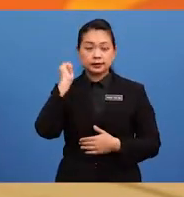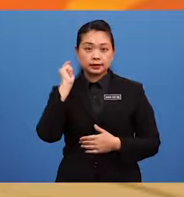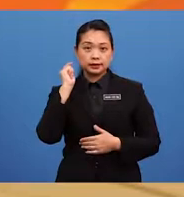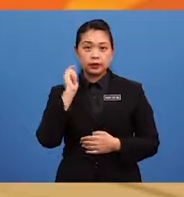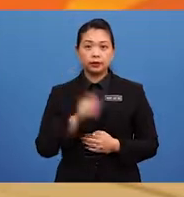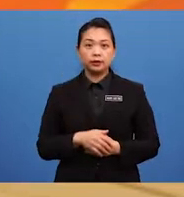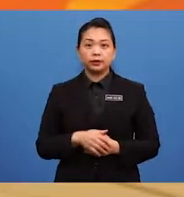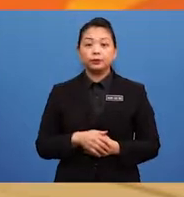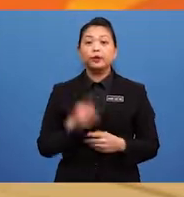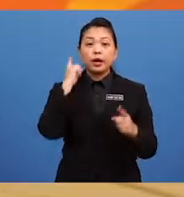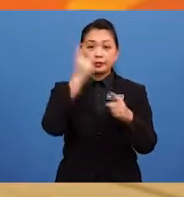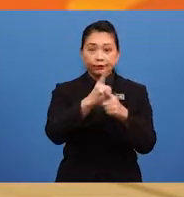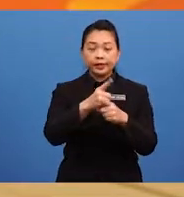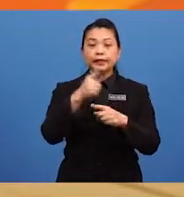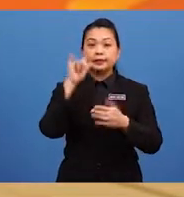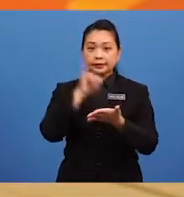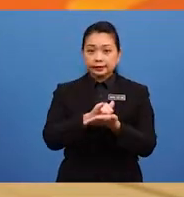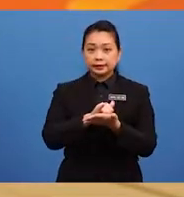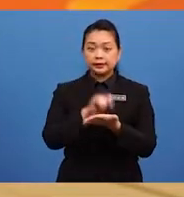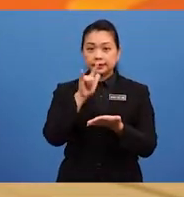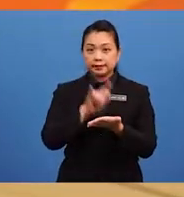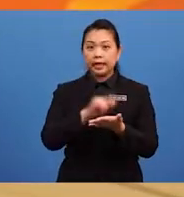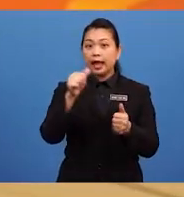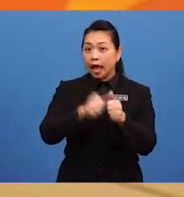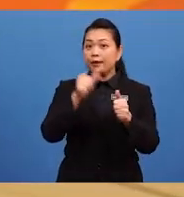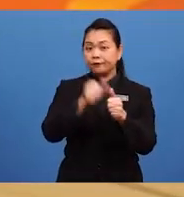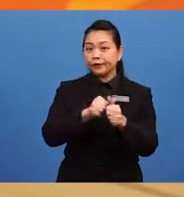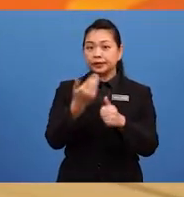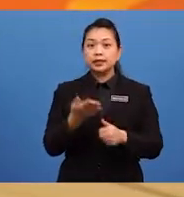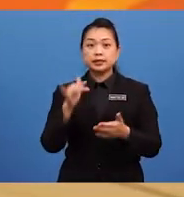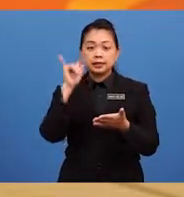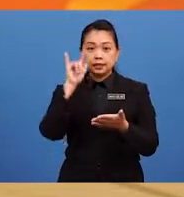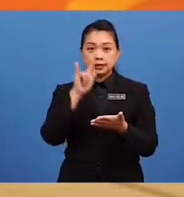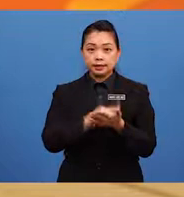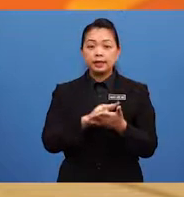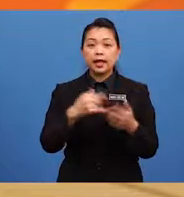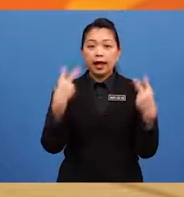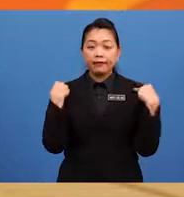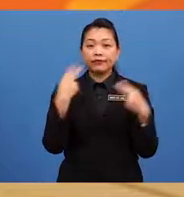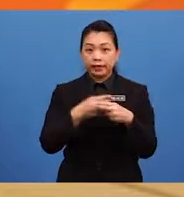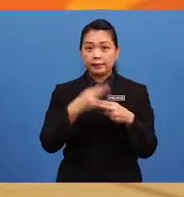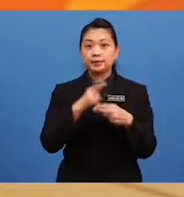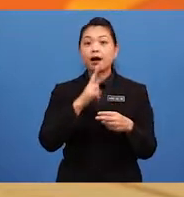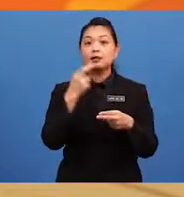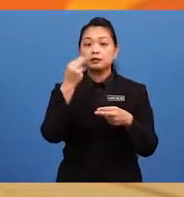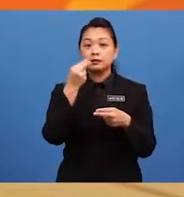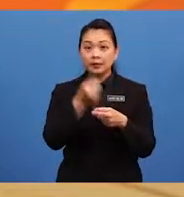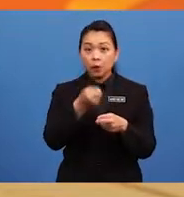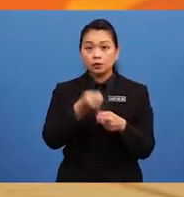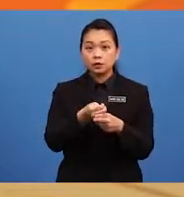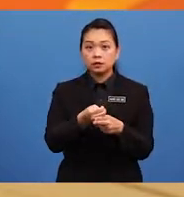everything that has a name is a noun. So, let's do this simple exercise together.